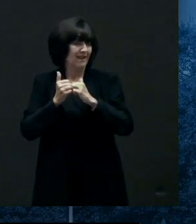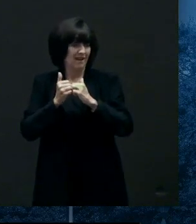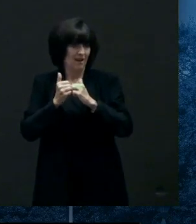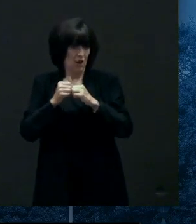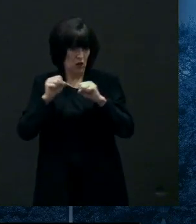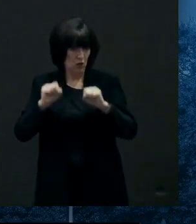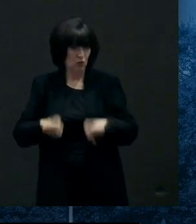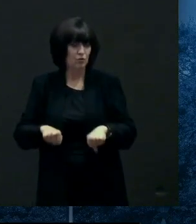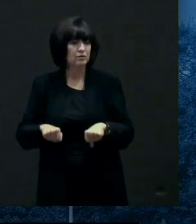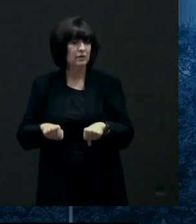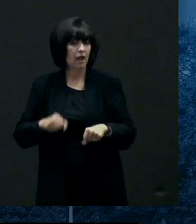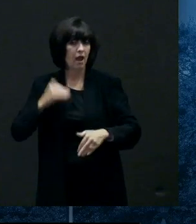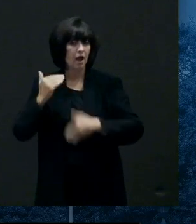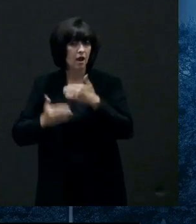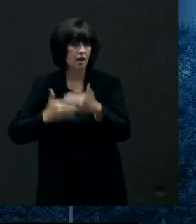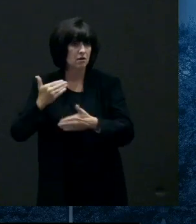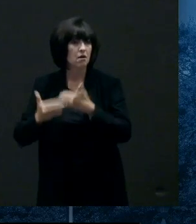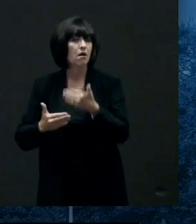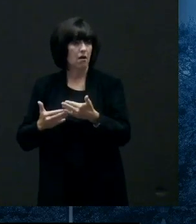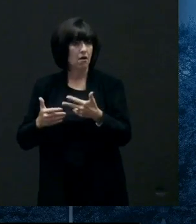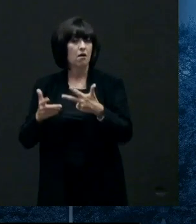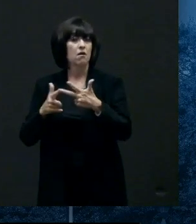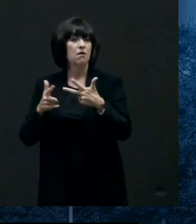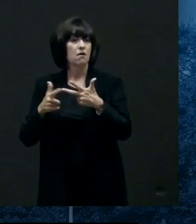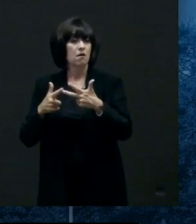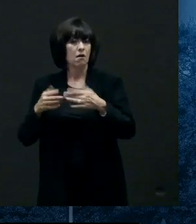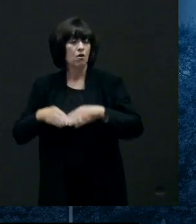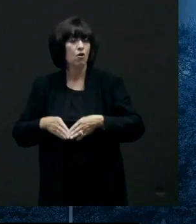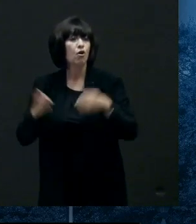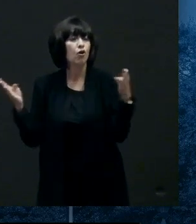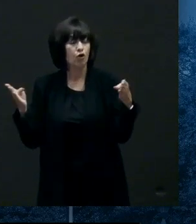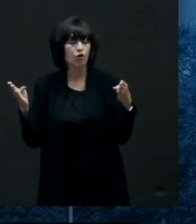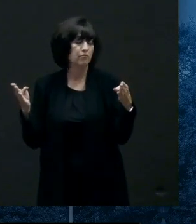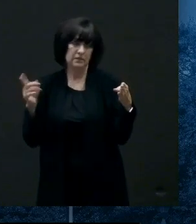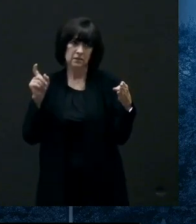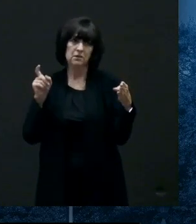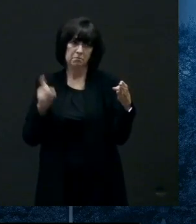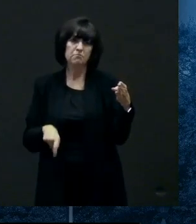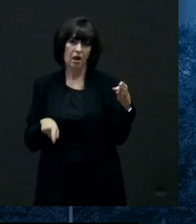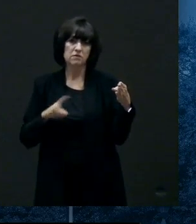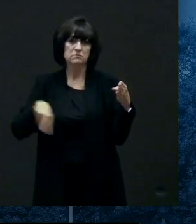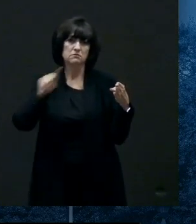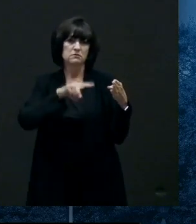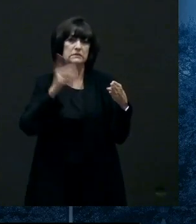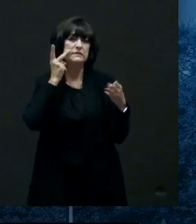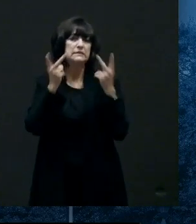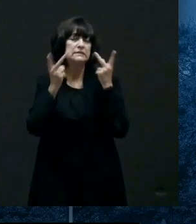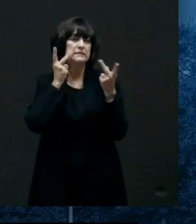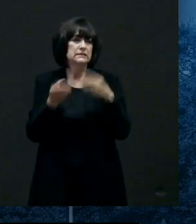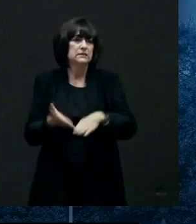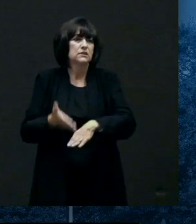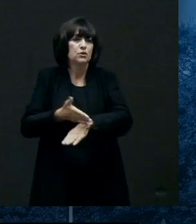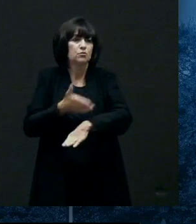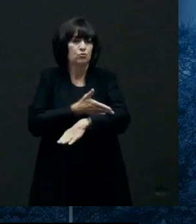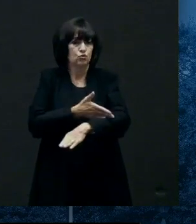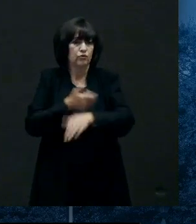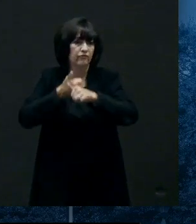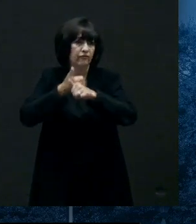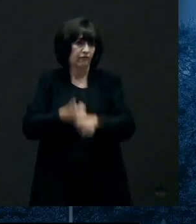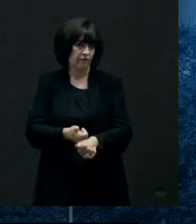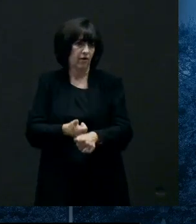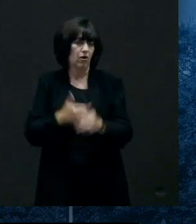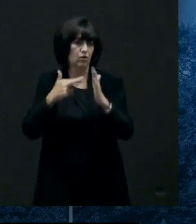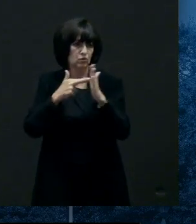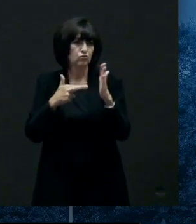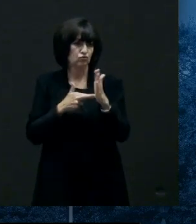the guidance and restrictions on activity uh that exists there isn't much that would happen